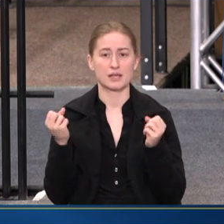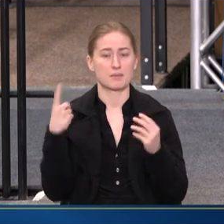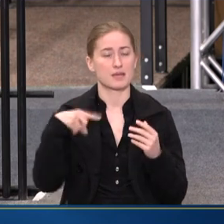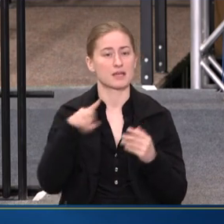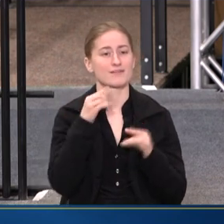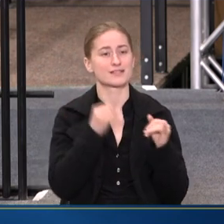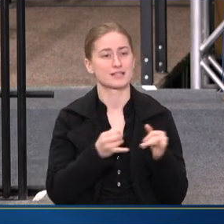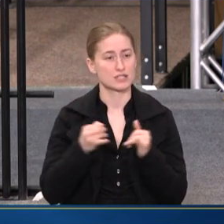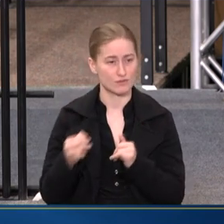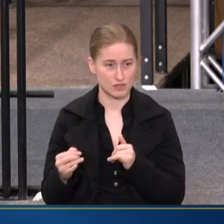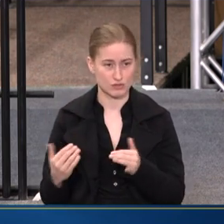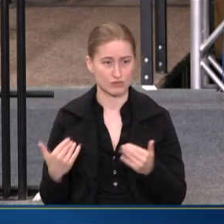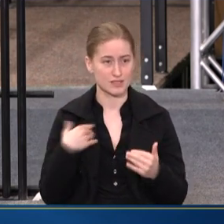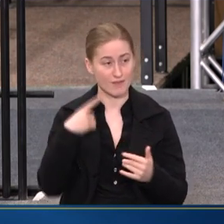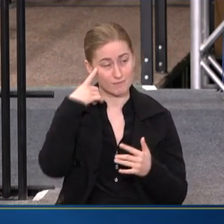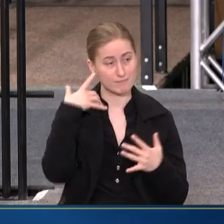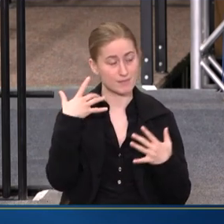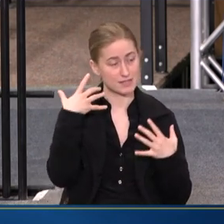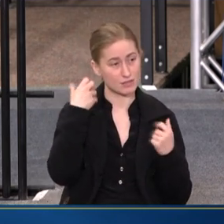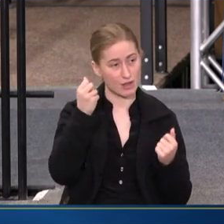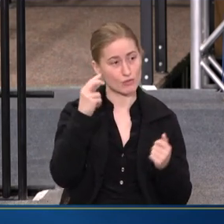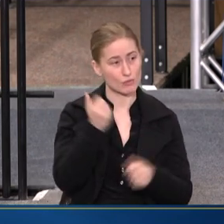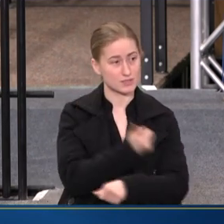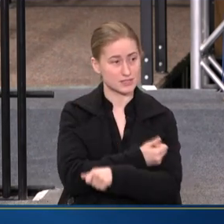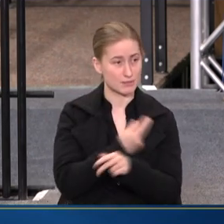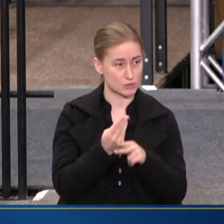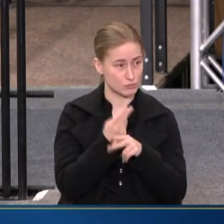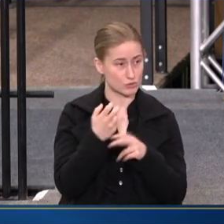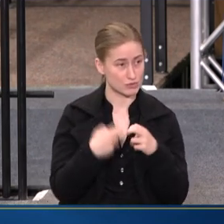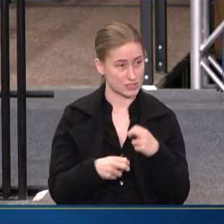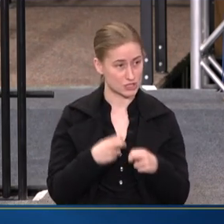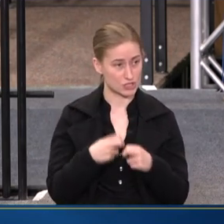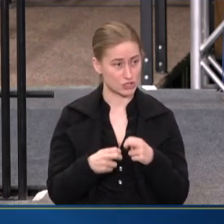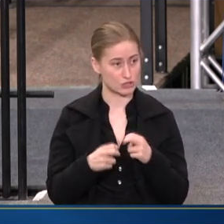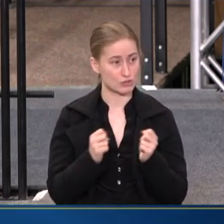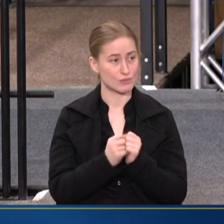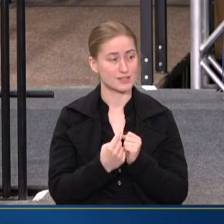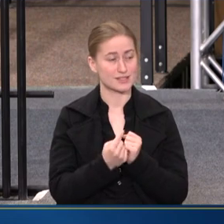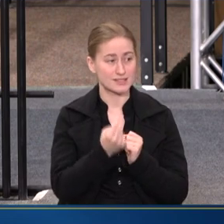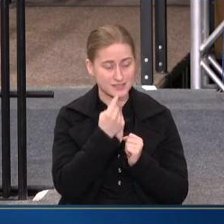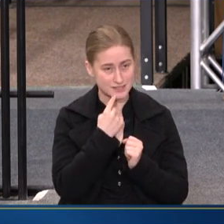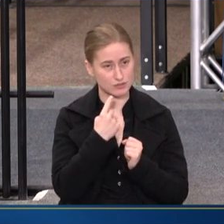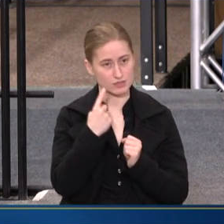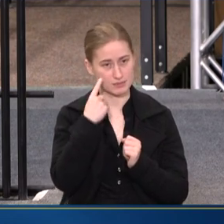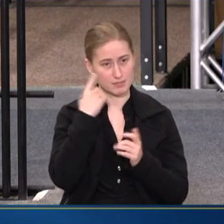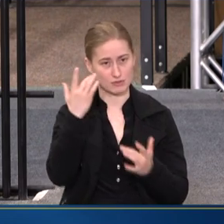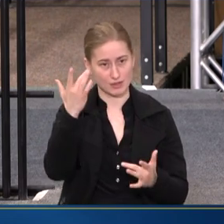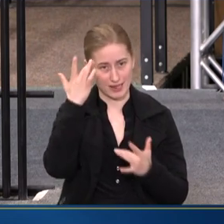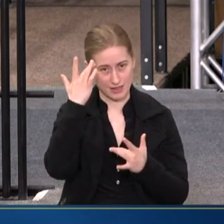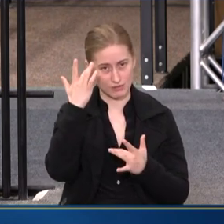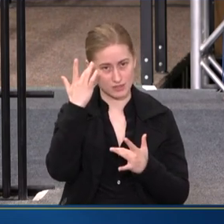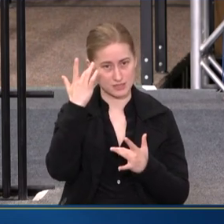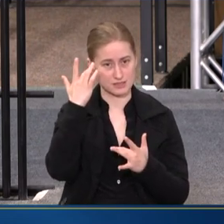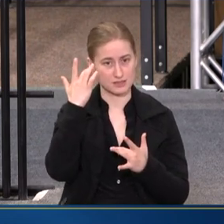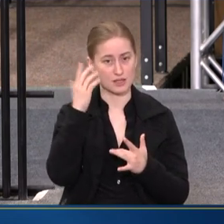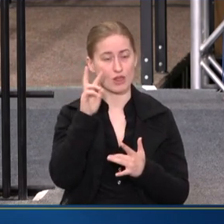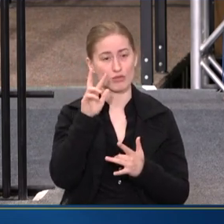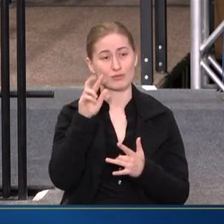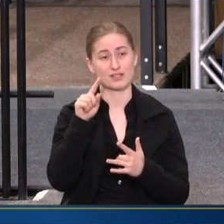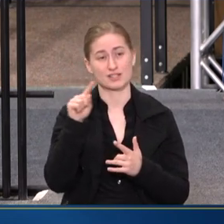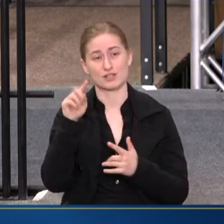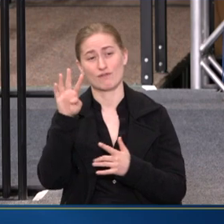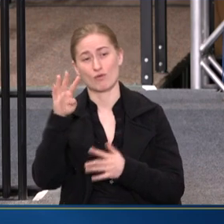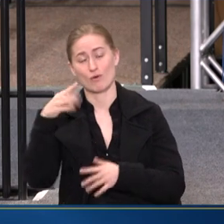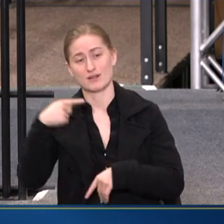these individuals have mental health or substance use issues, with serious mental illness being three to four